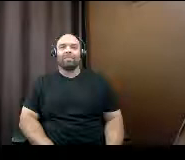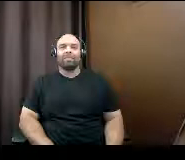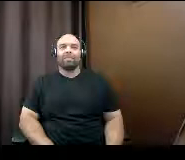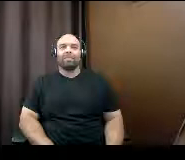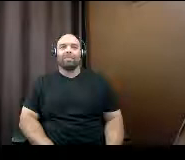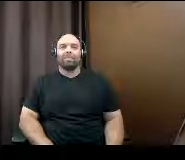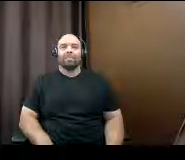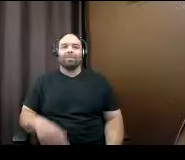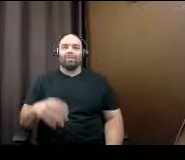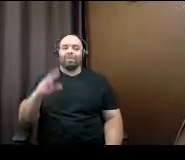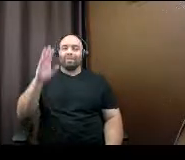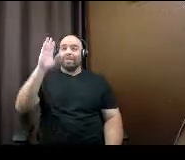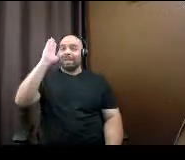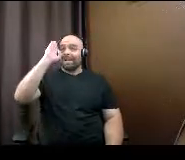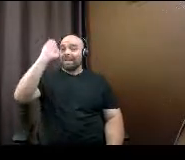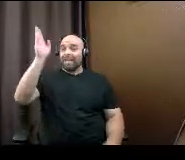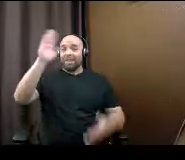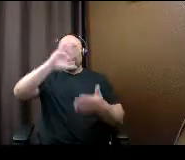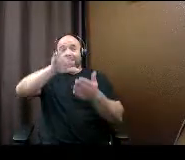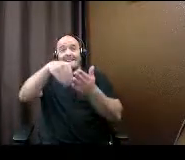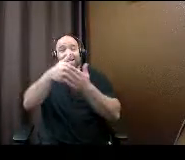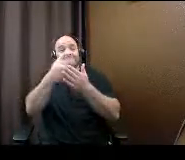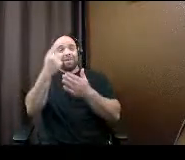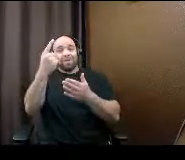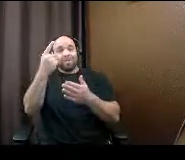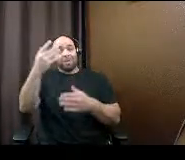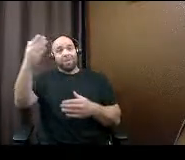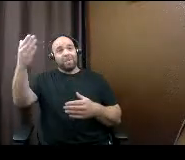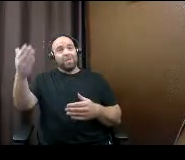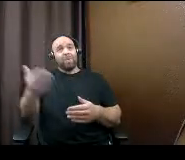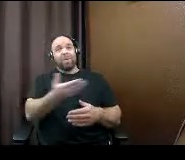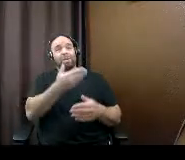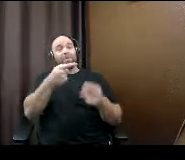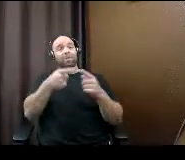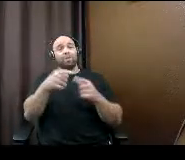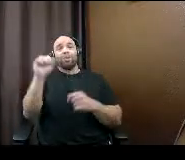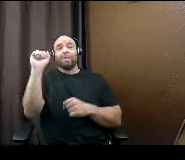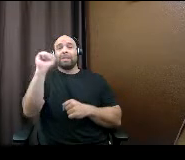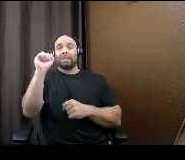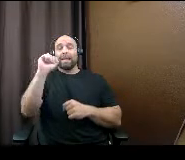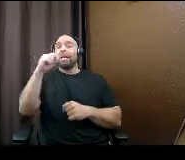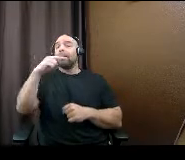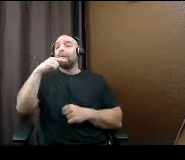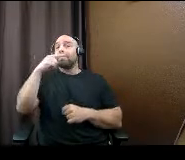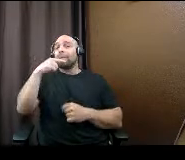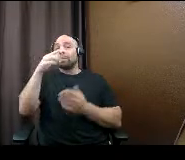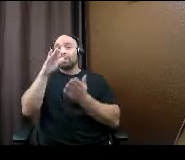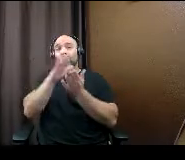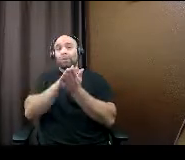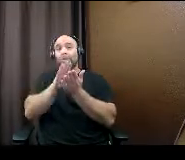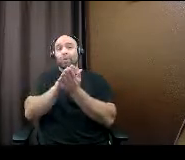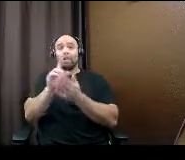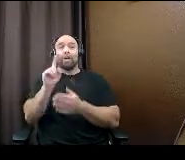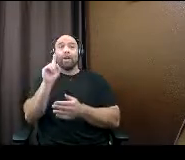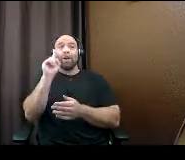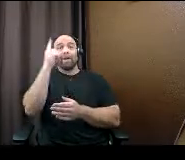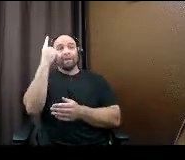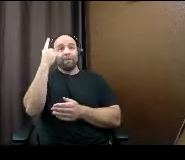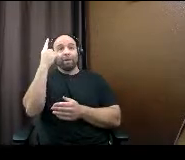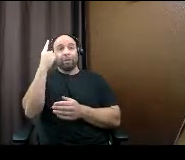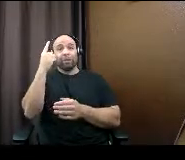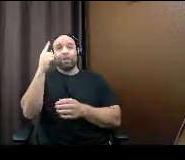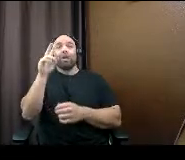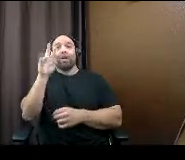hello everyone welcome to the seattle public schools first virtual financial aid event